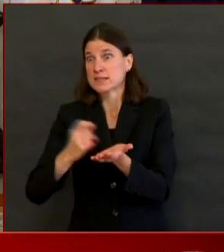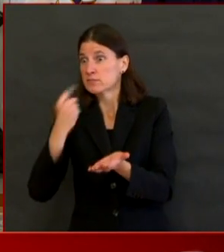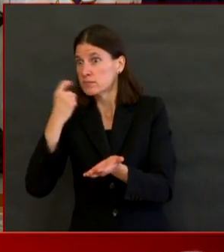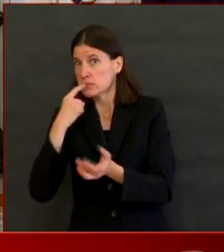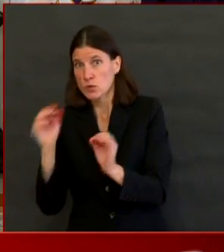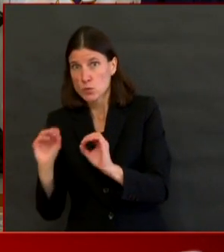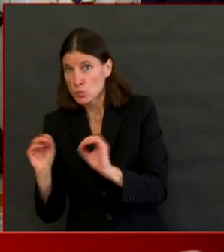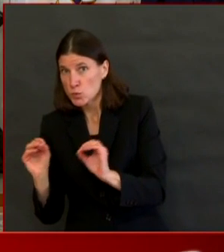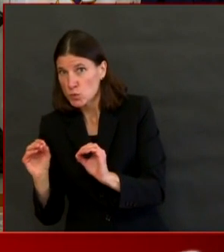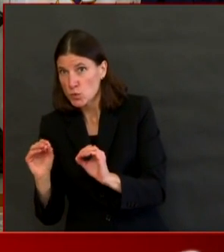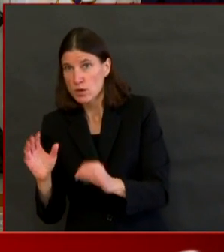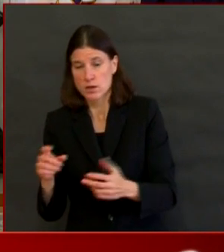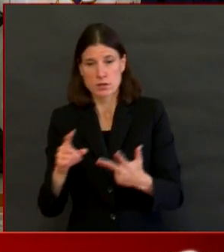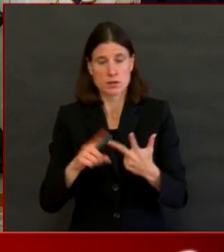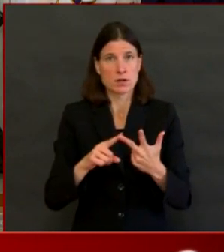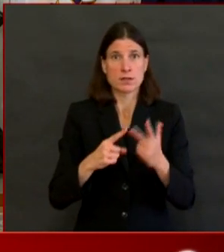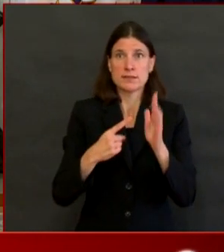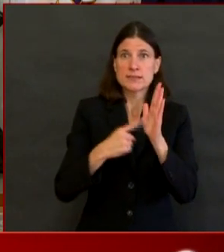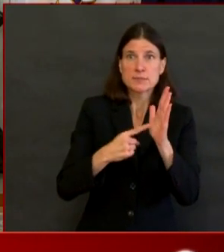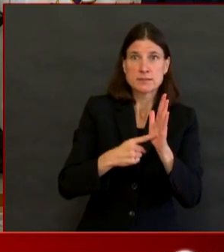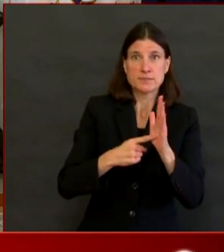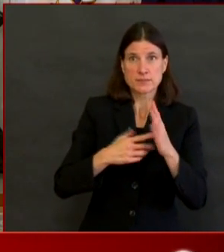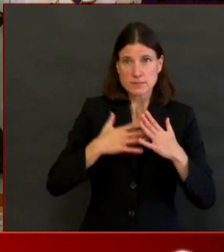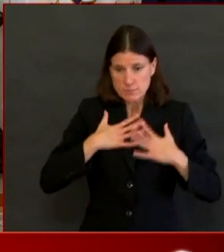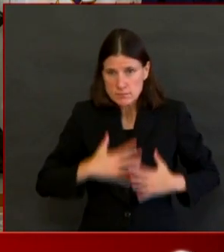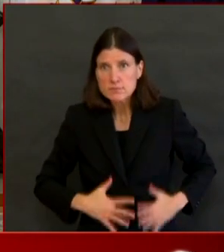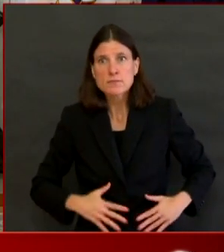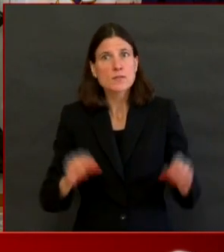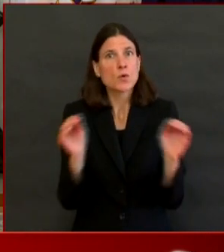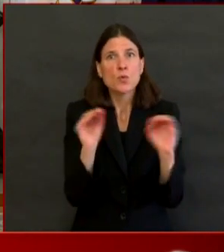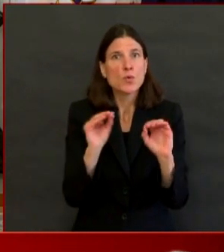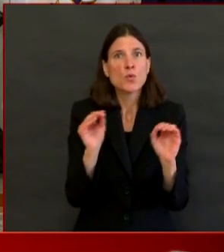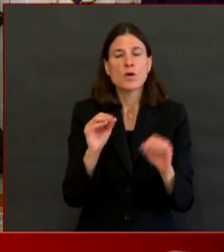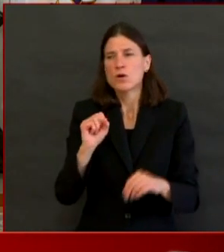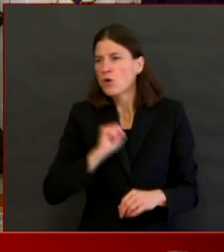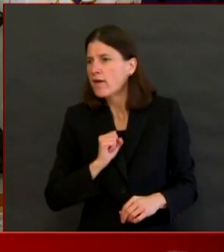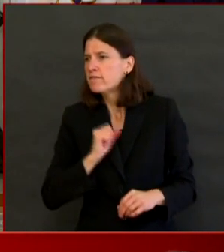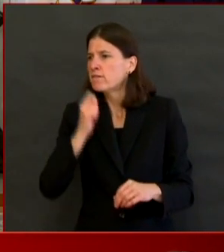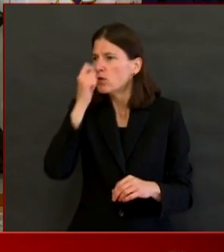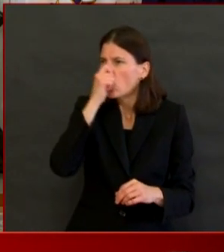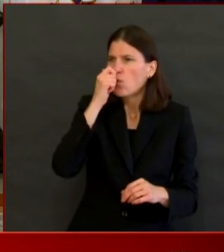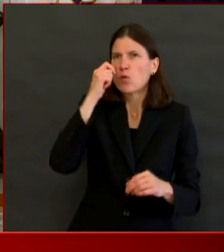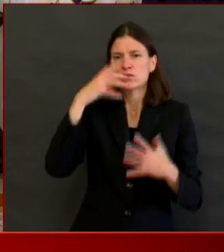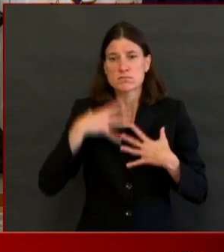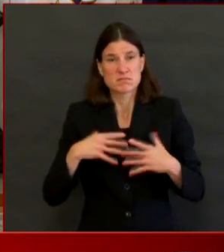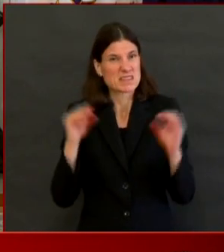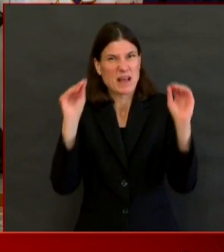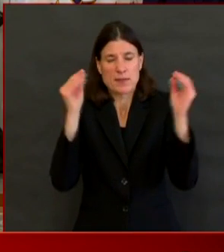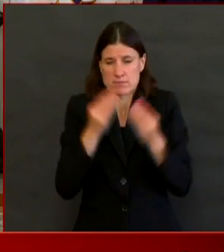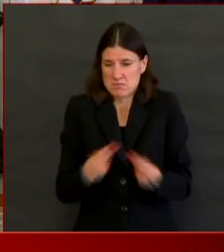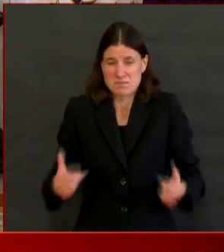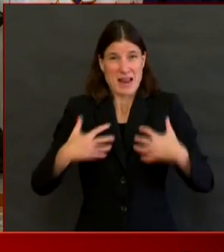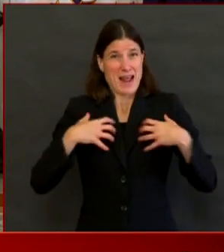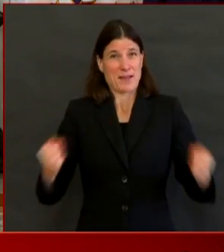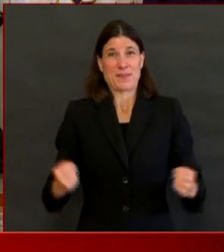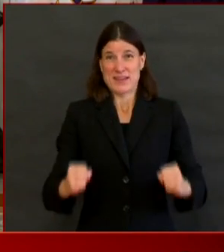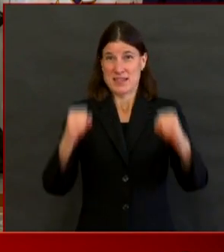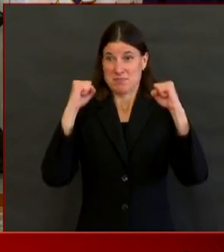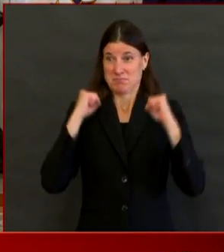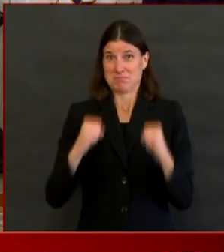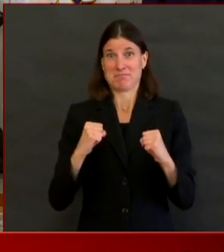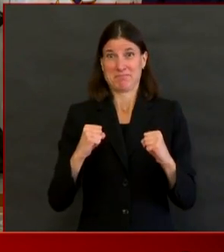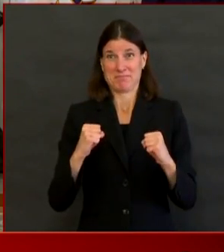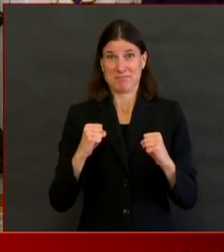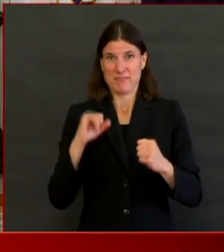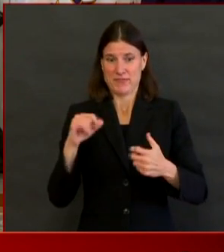and all of your symptoms have to have resolved. So that can sometimes take longer than the seven